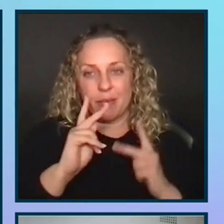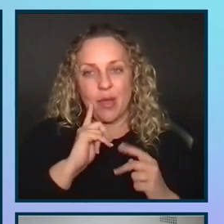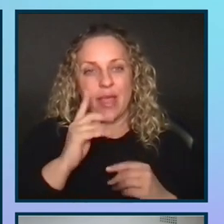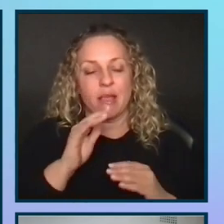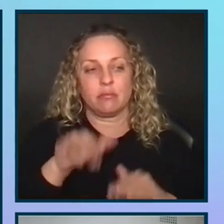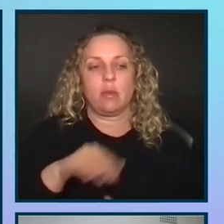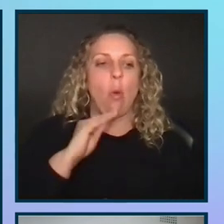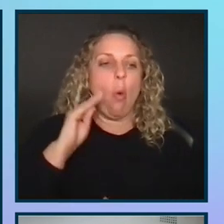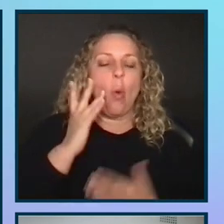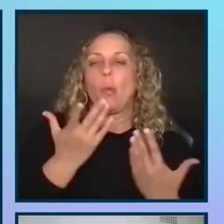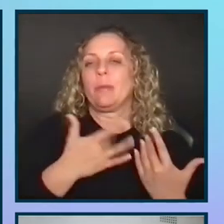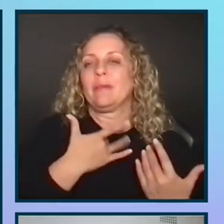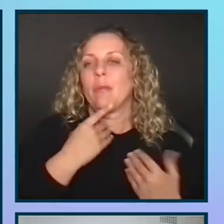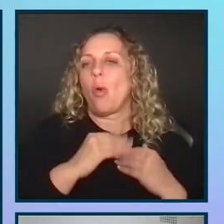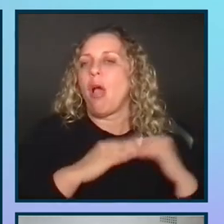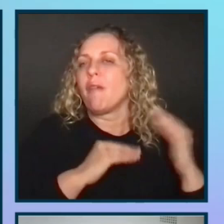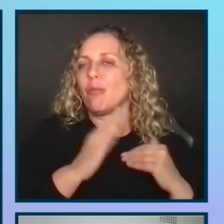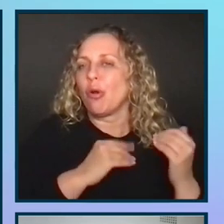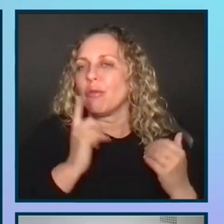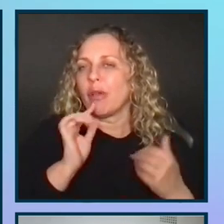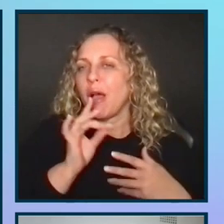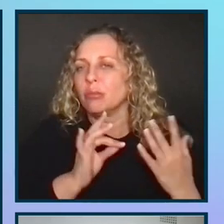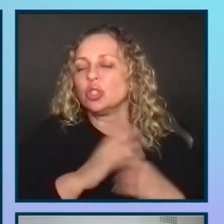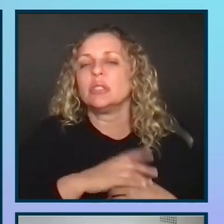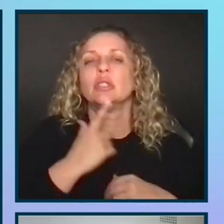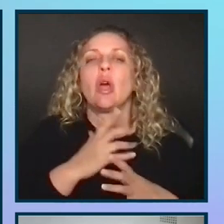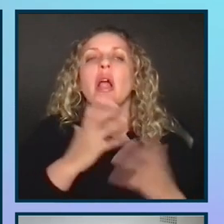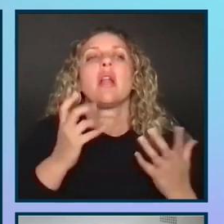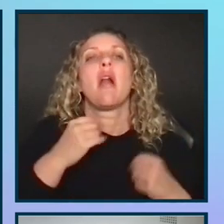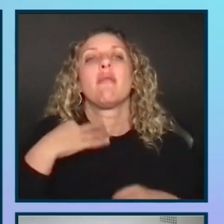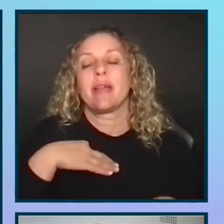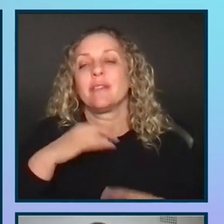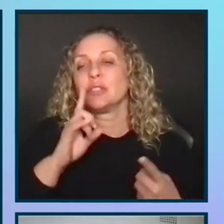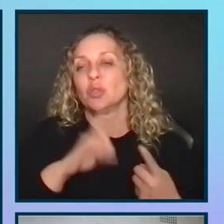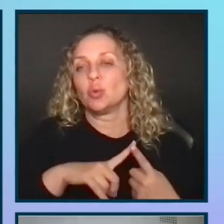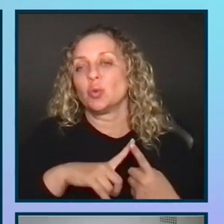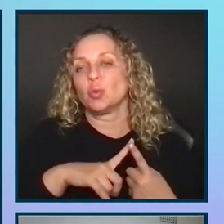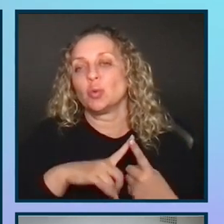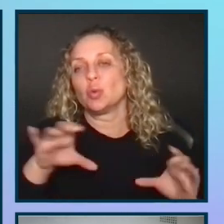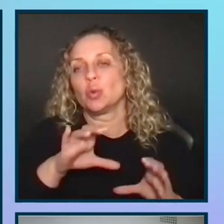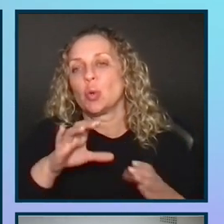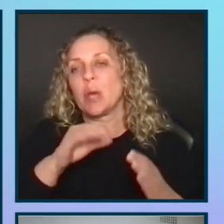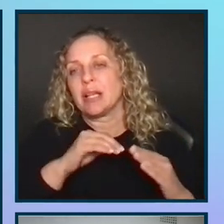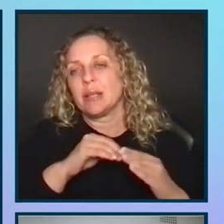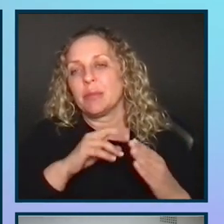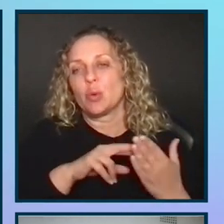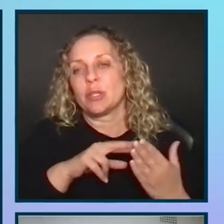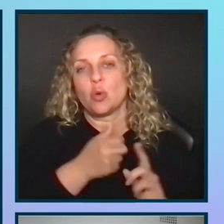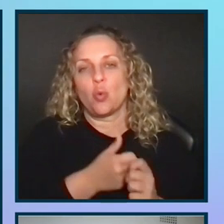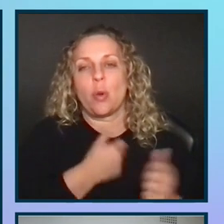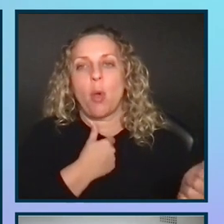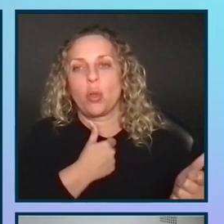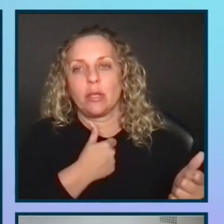home just makes everybody feel more comfortable. So there is a lot of benefits to doing accessibility research remotely